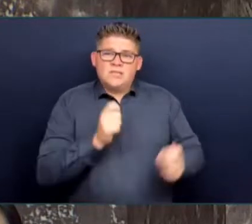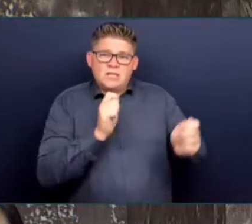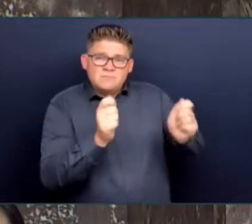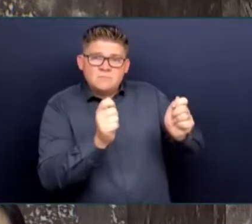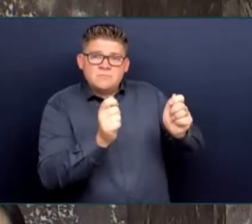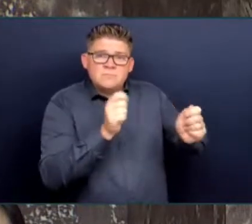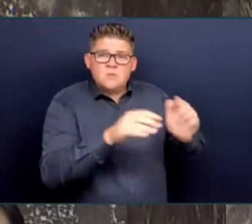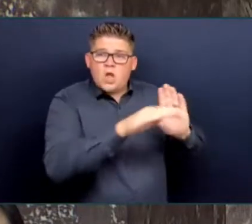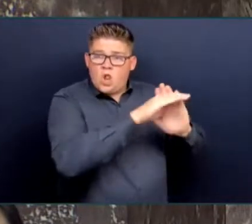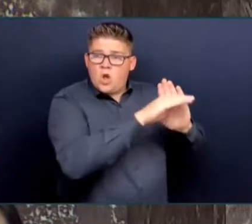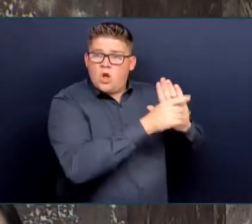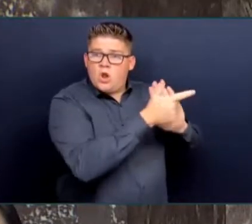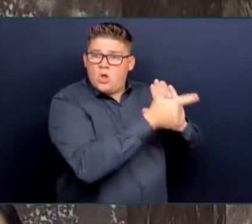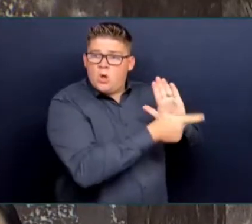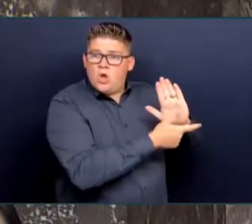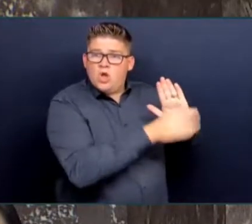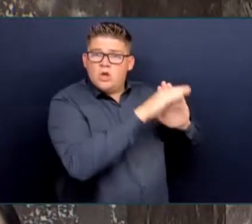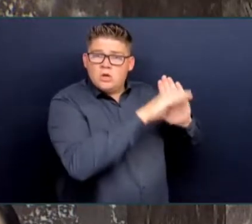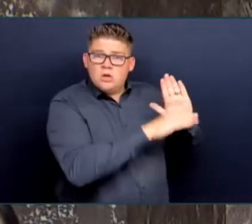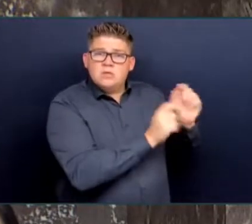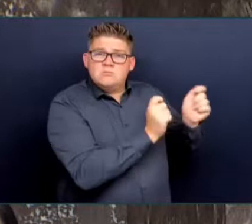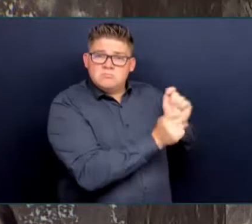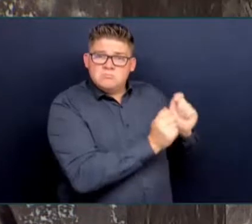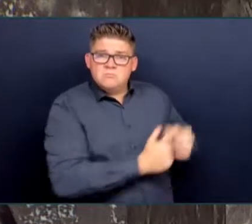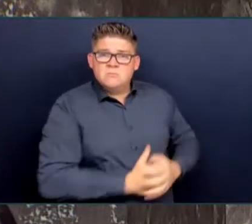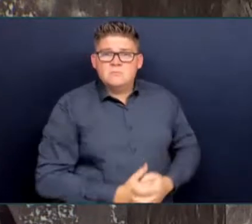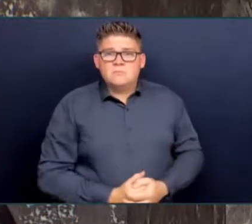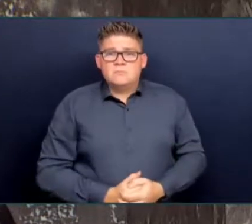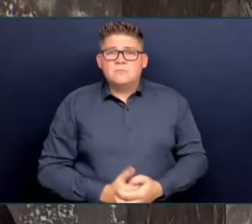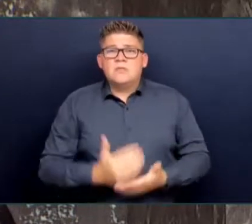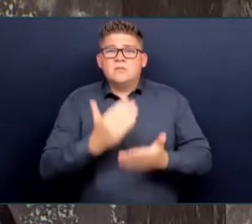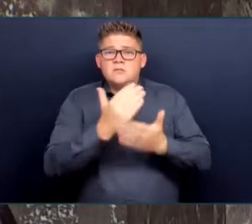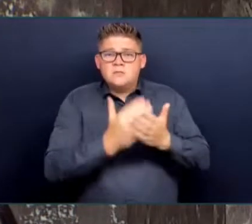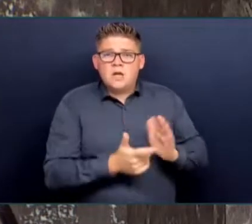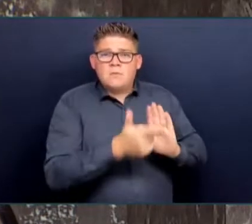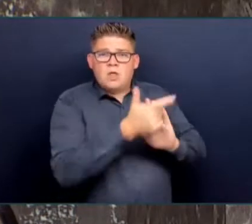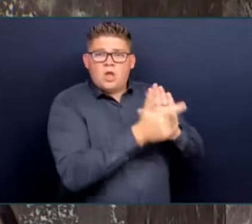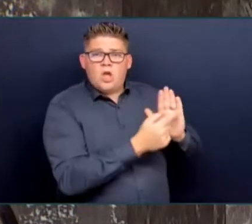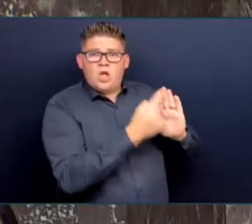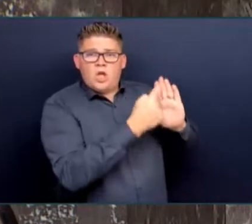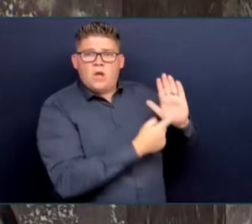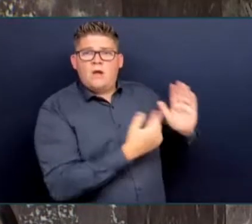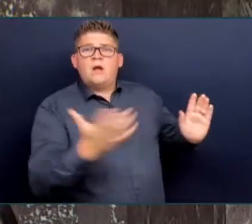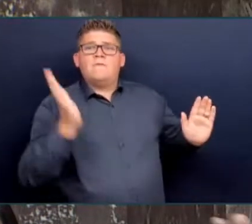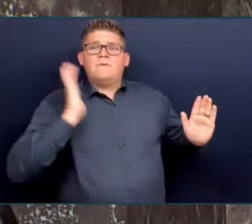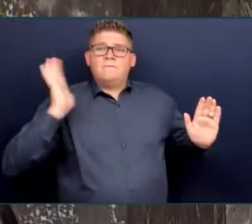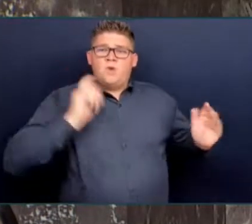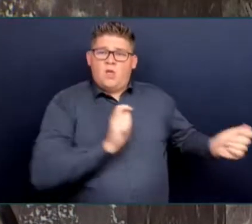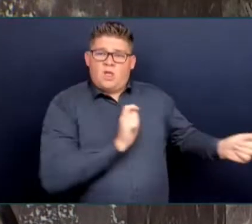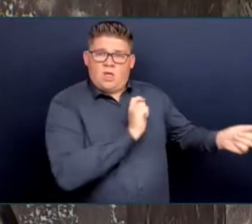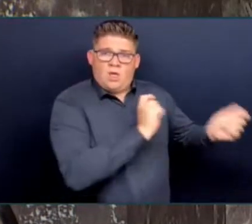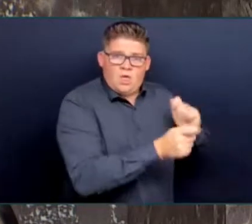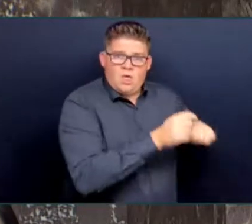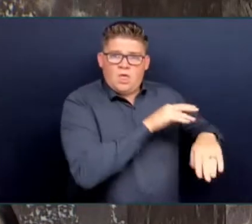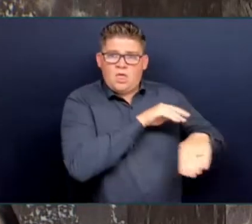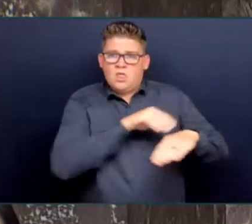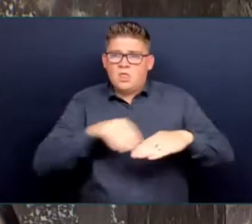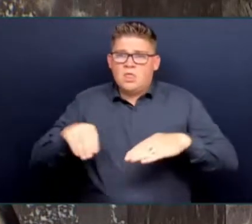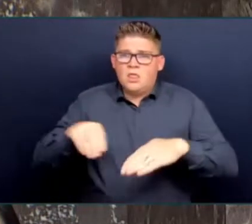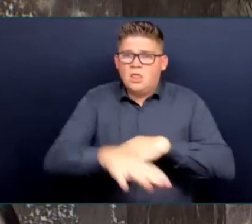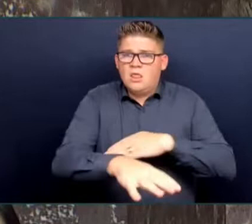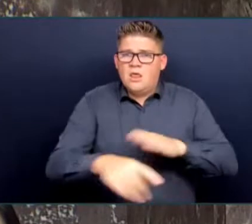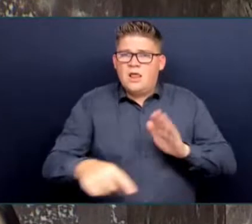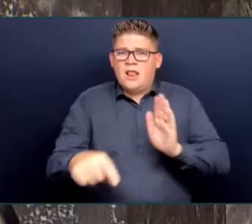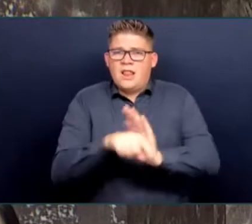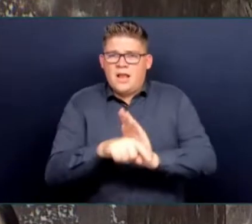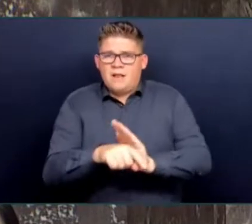that have made it difficult to deal with some of those violent offenders that concern all of us in this House.